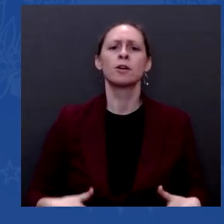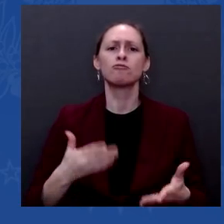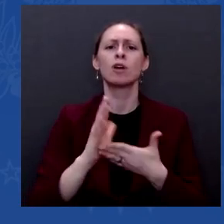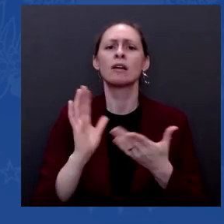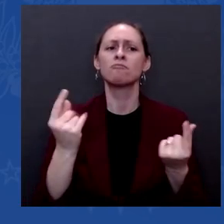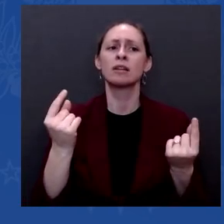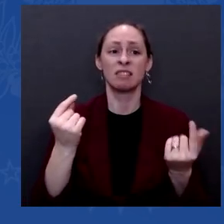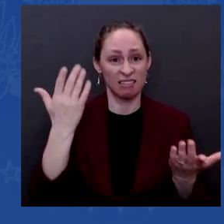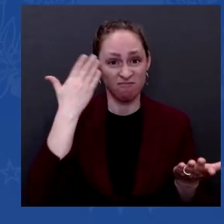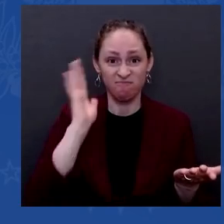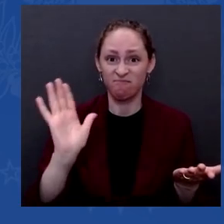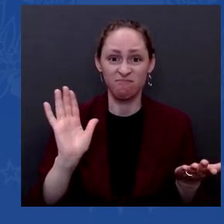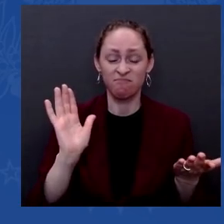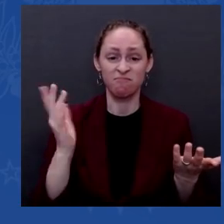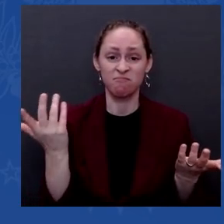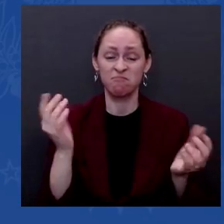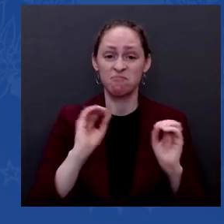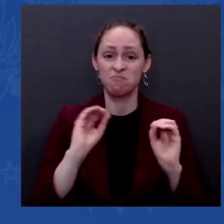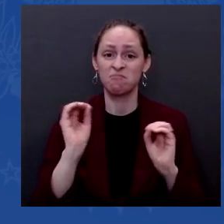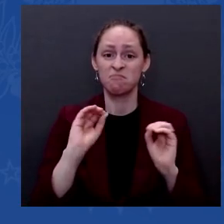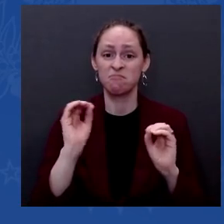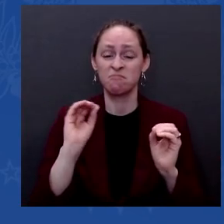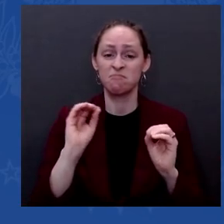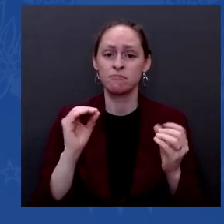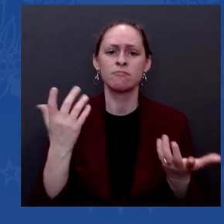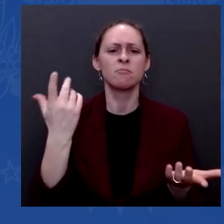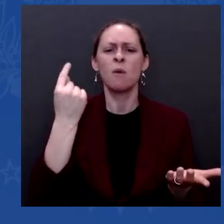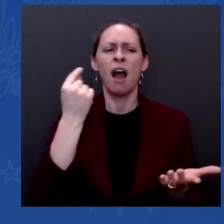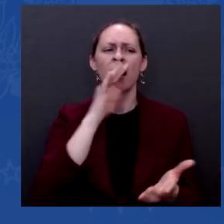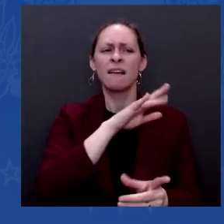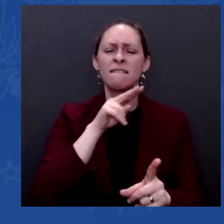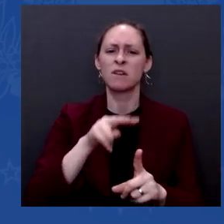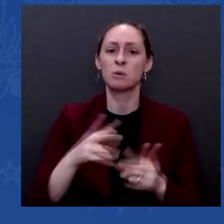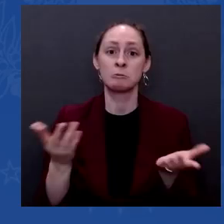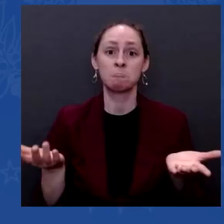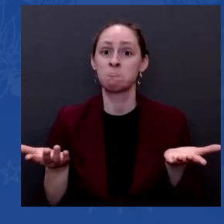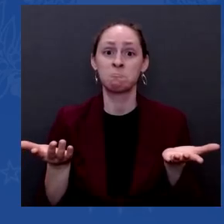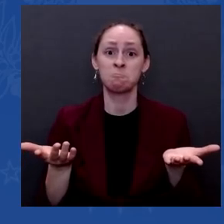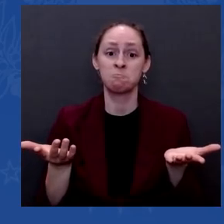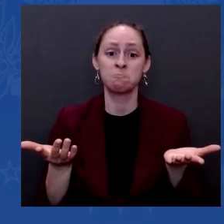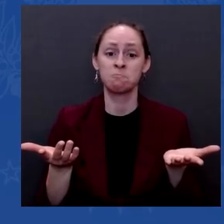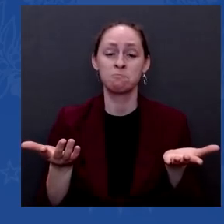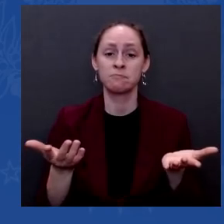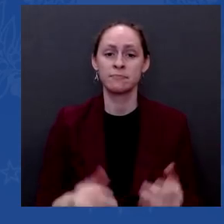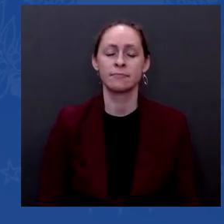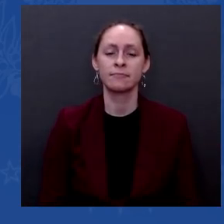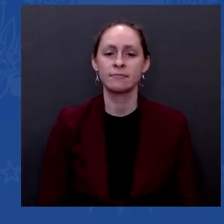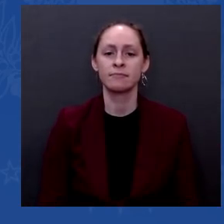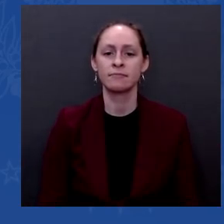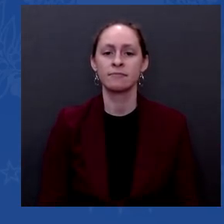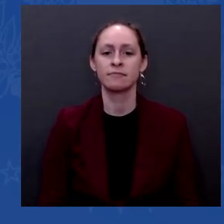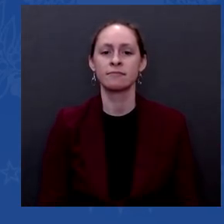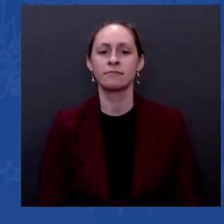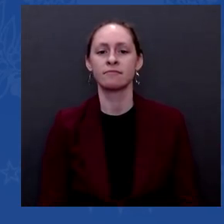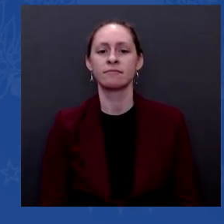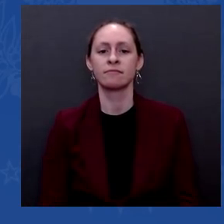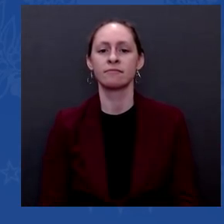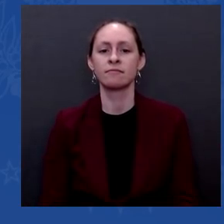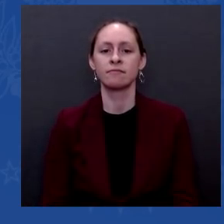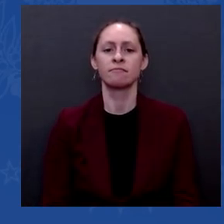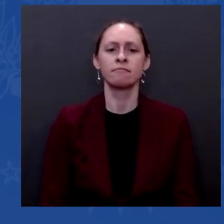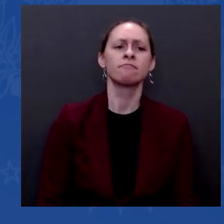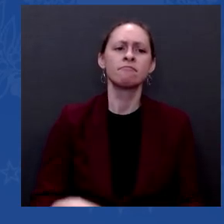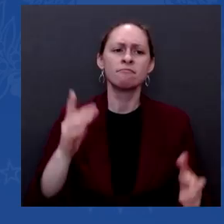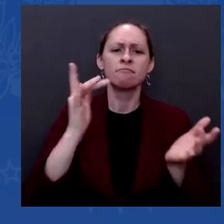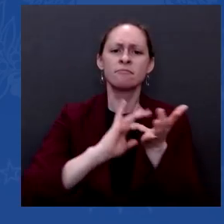we should — on the — what we should do about the cost of prescription drugs? What do you think? I mean, I — just